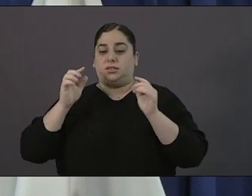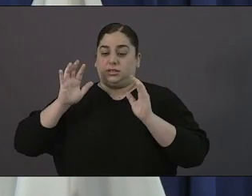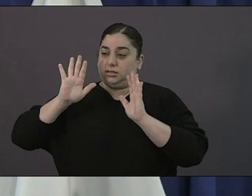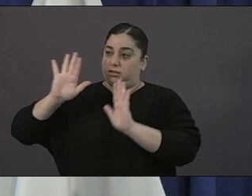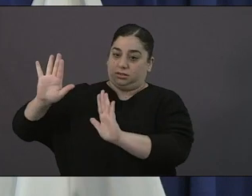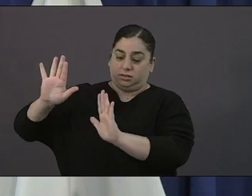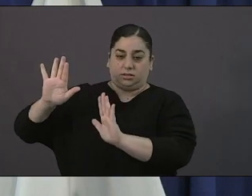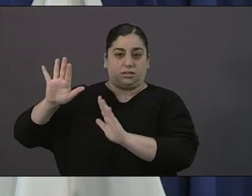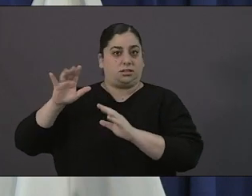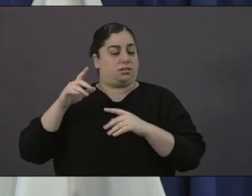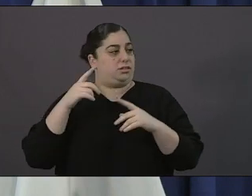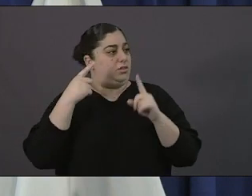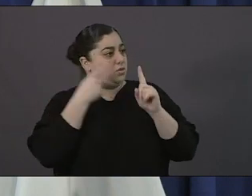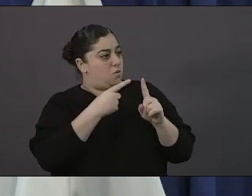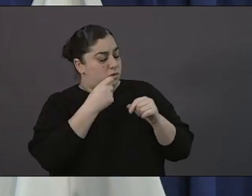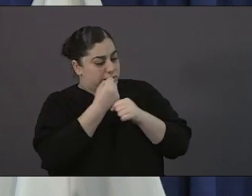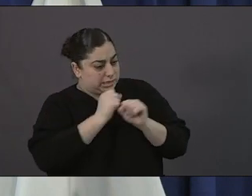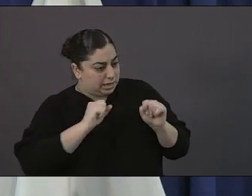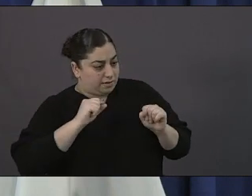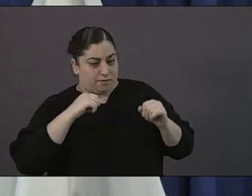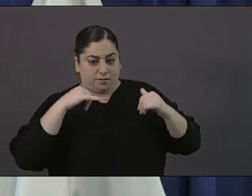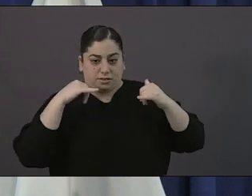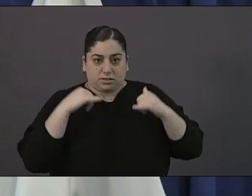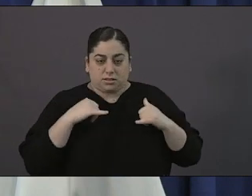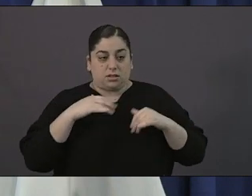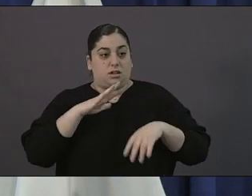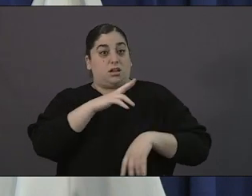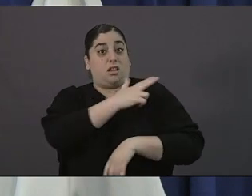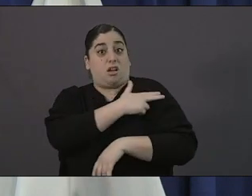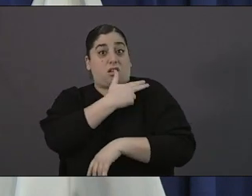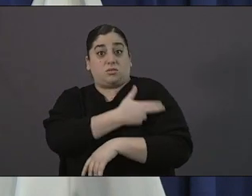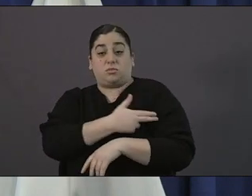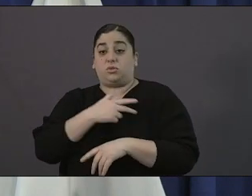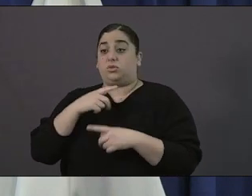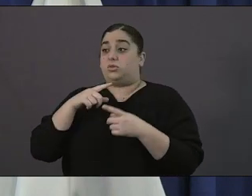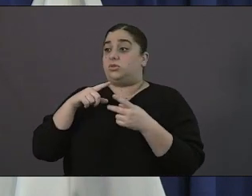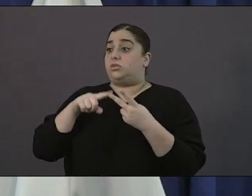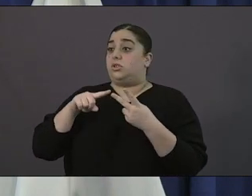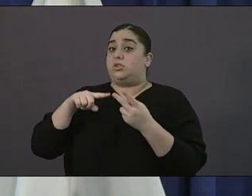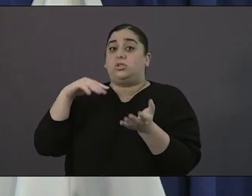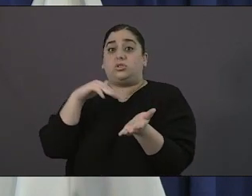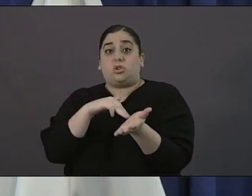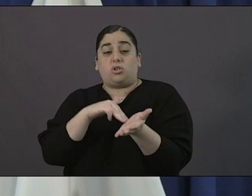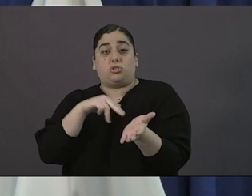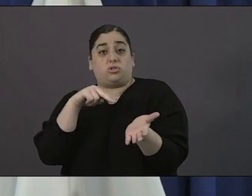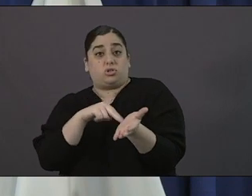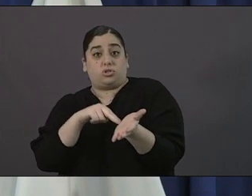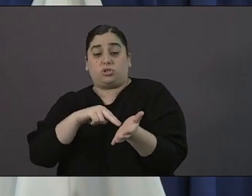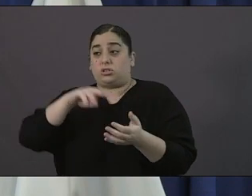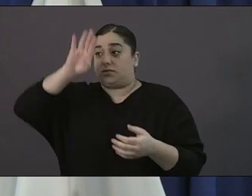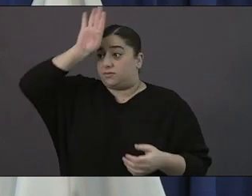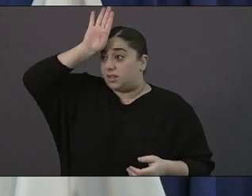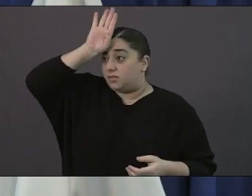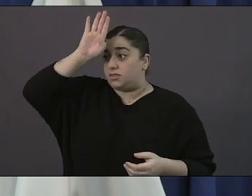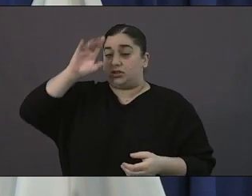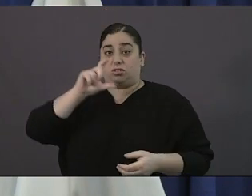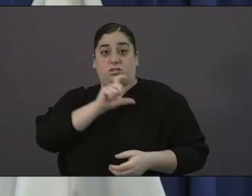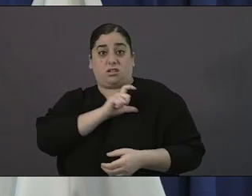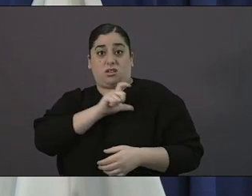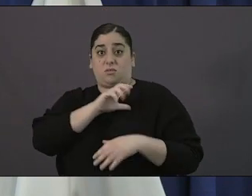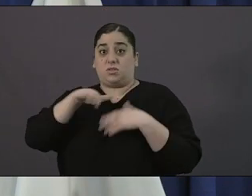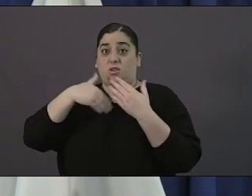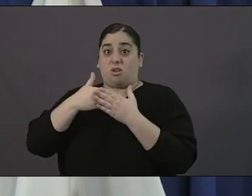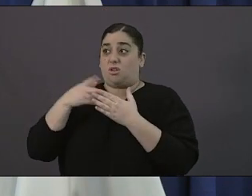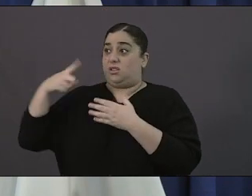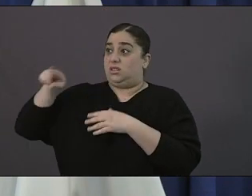to keep our hospitals safe to keep our first responders safe so thank you for what you're doing as